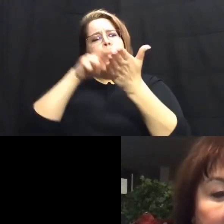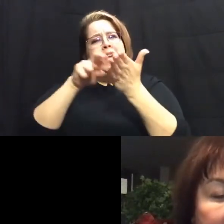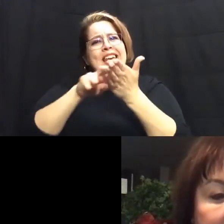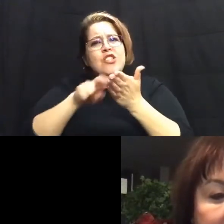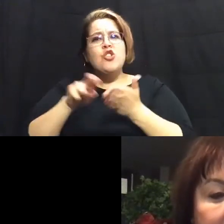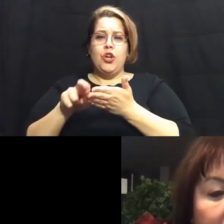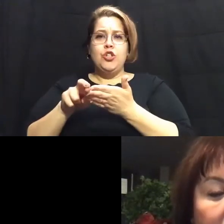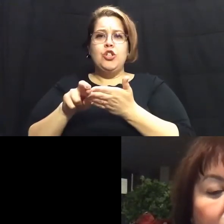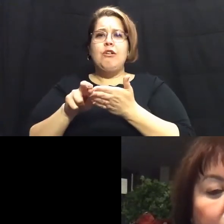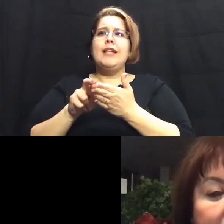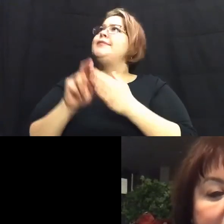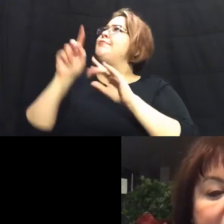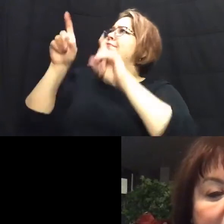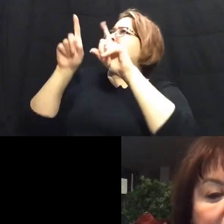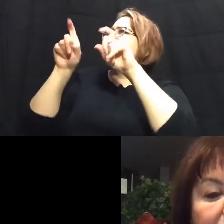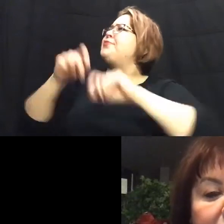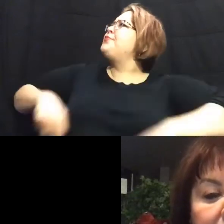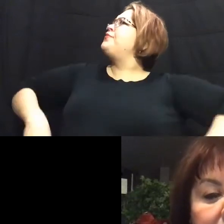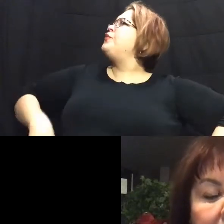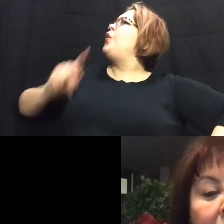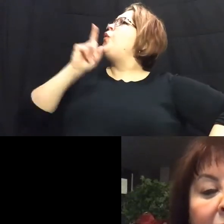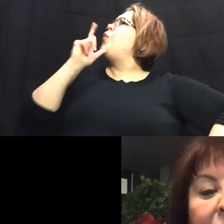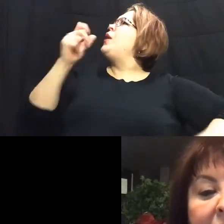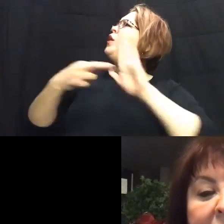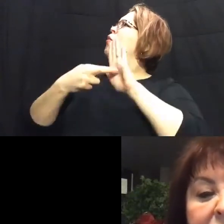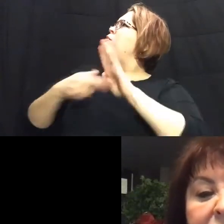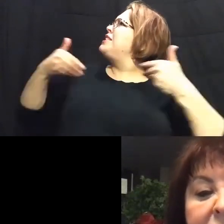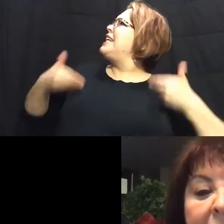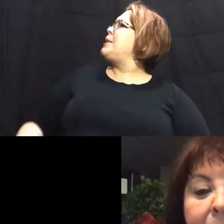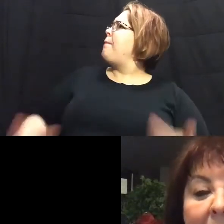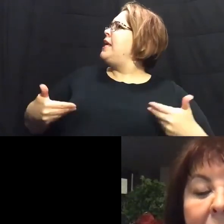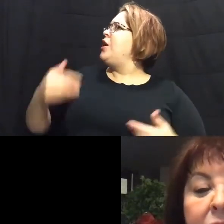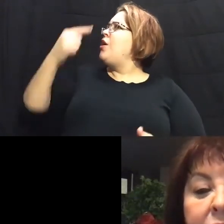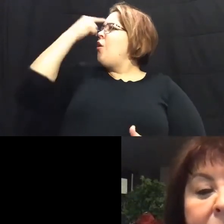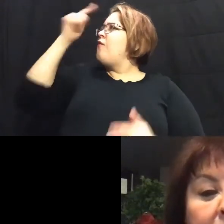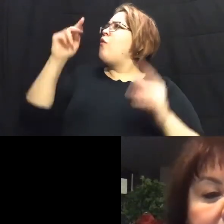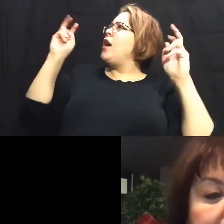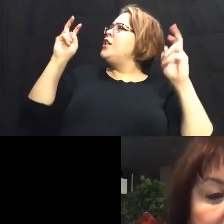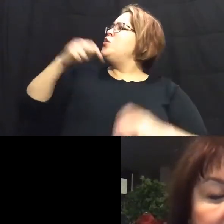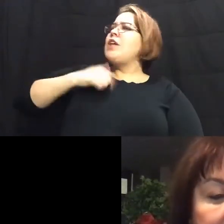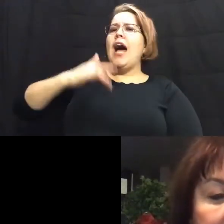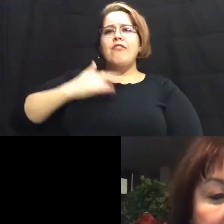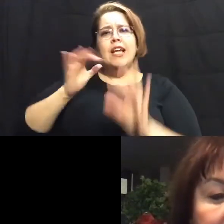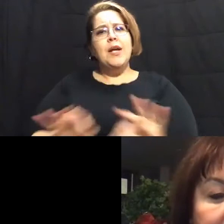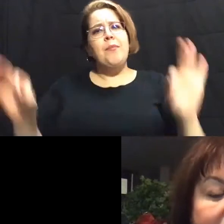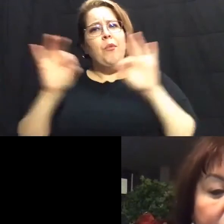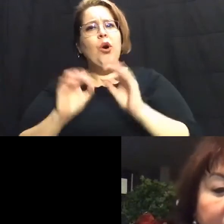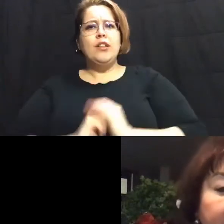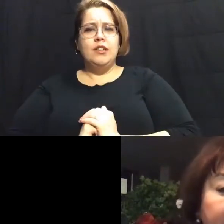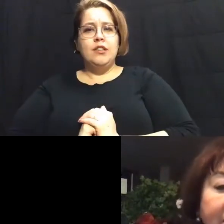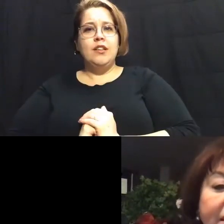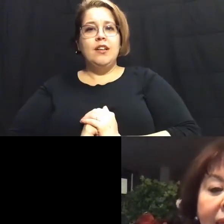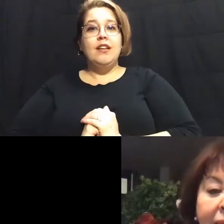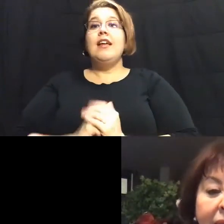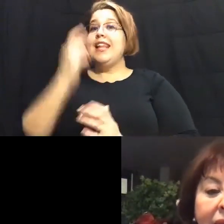Ask who really stands for you for the issues that matter to you most. That's why